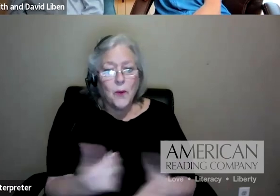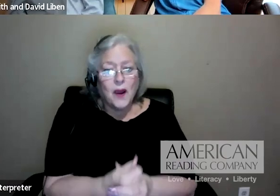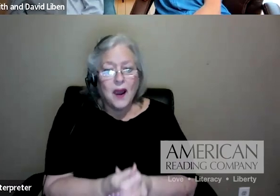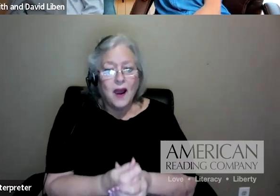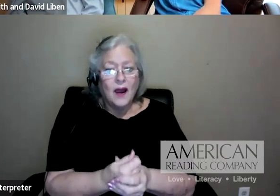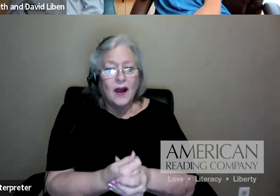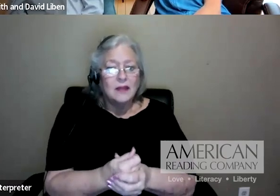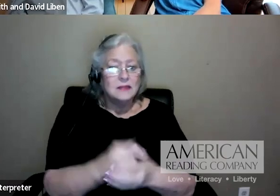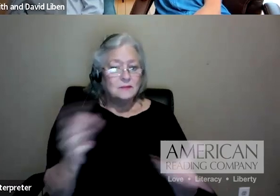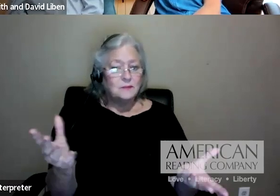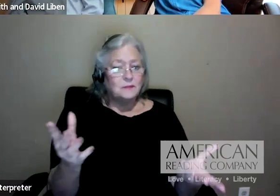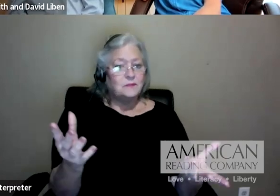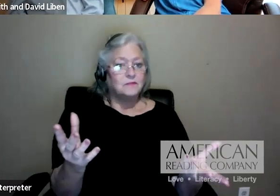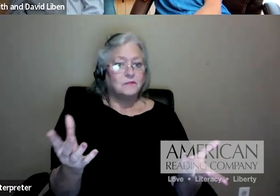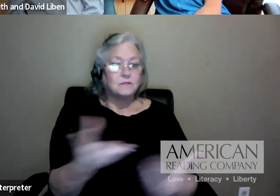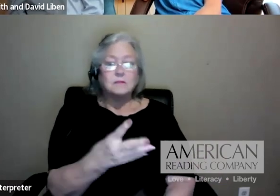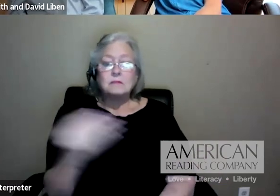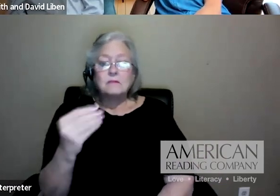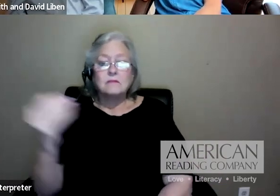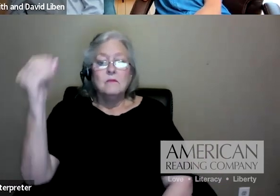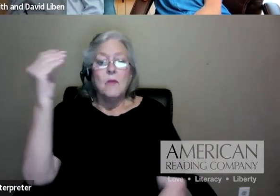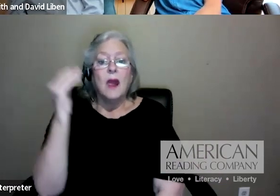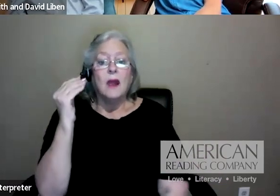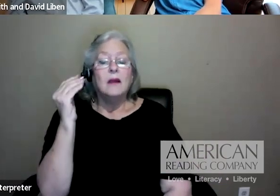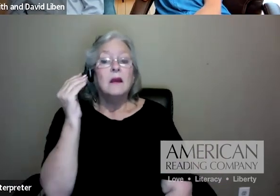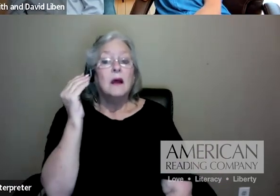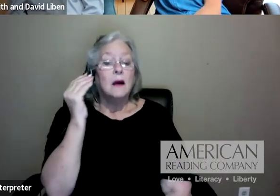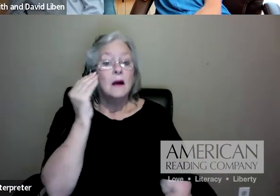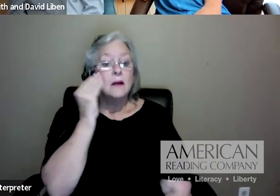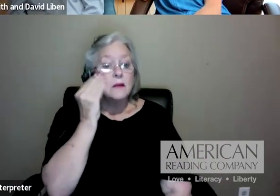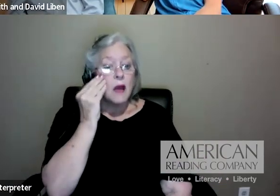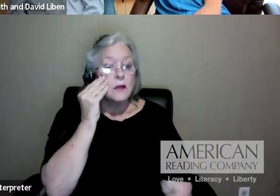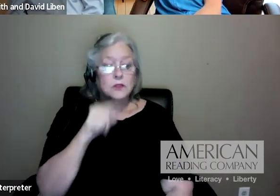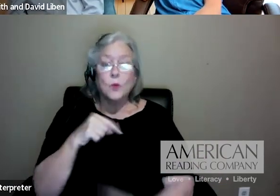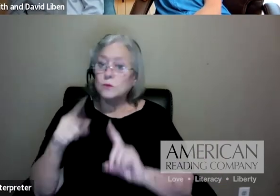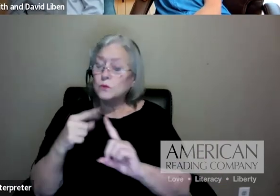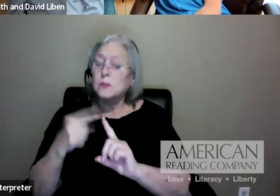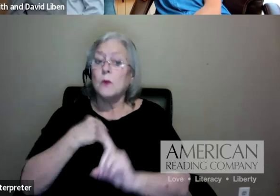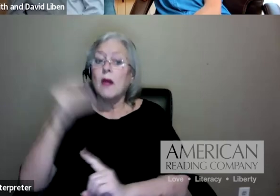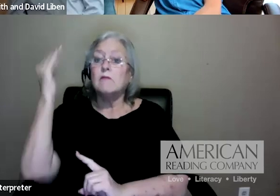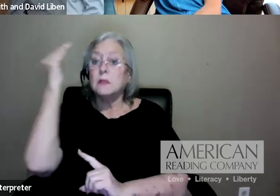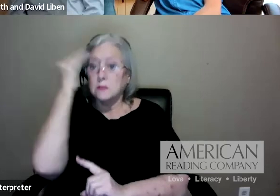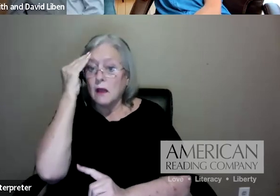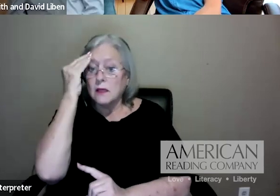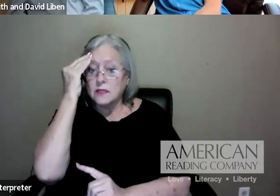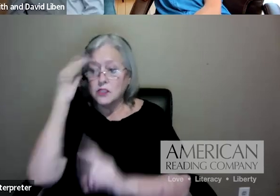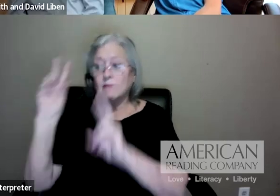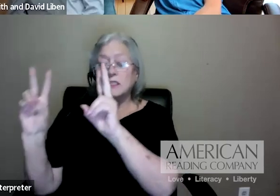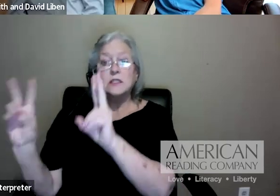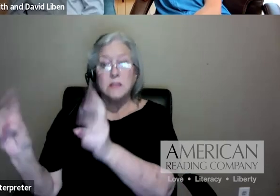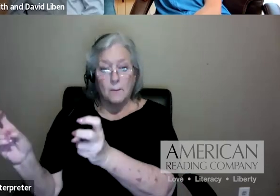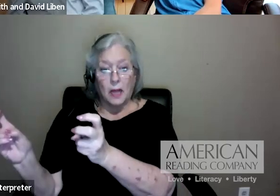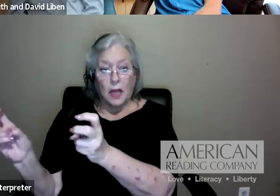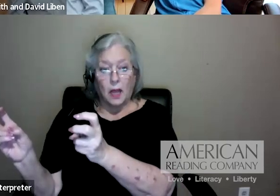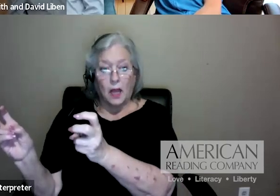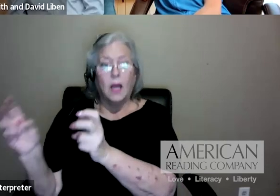to other subjects. And the knowledge of when you have knowledge of a topic, when you have knowledge of a topic, as has been said, it